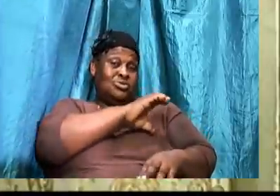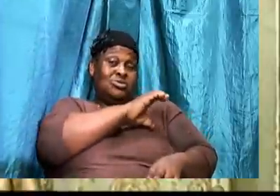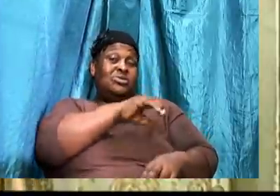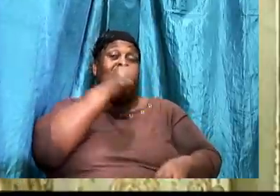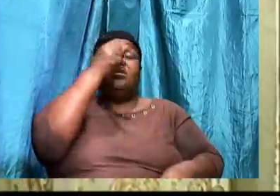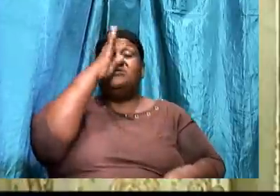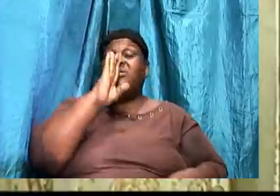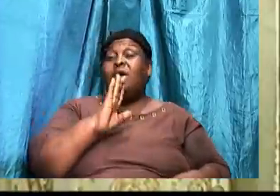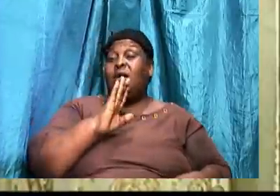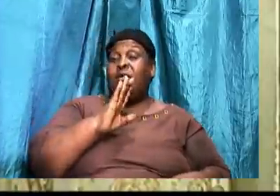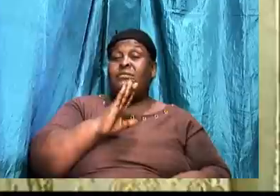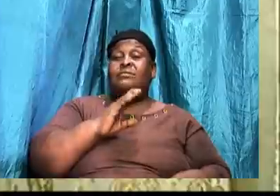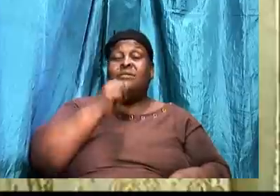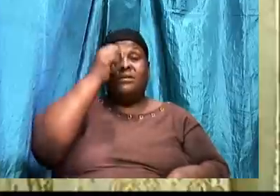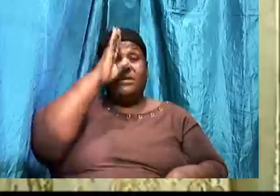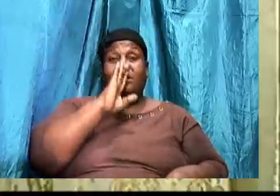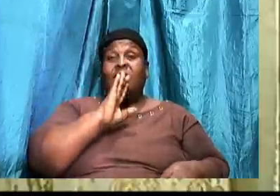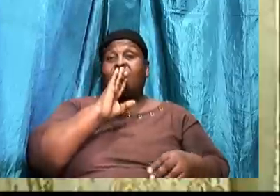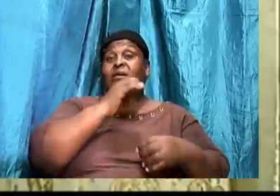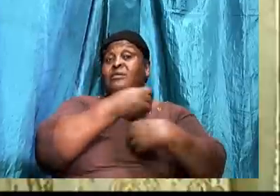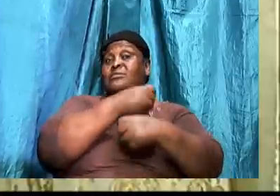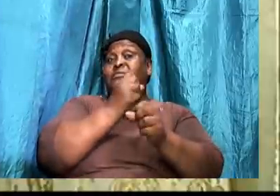God created him. And he challenged God.